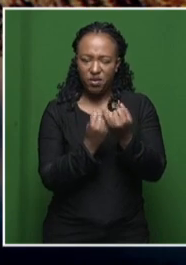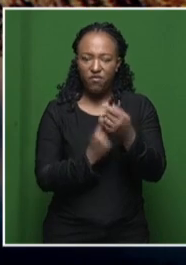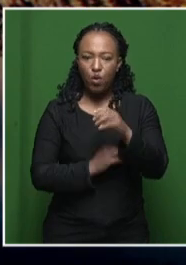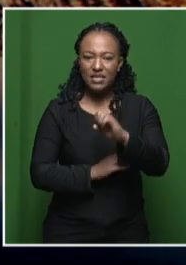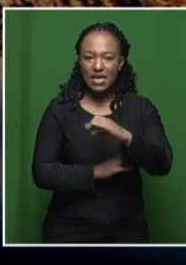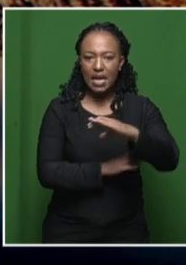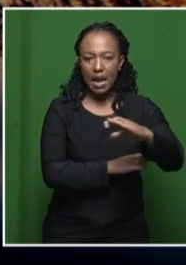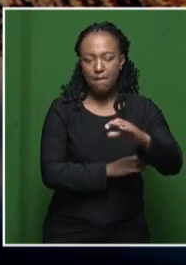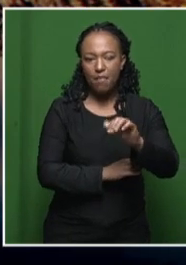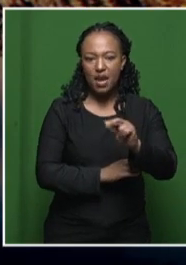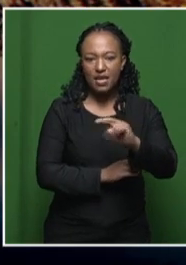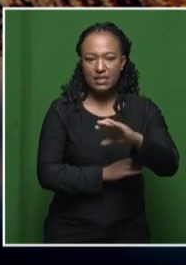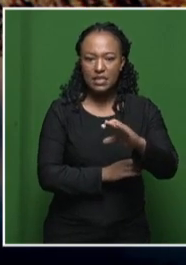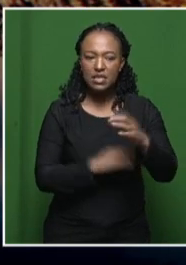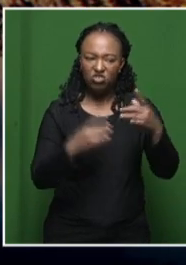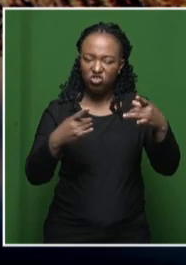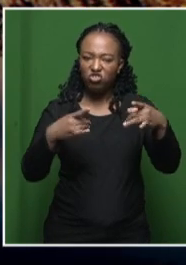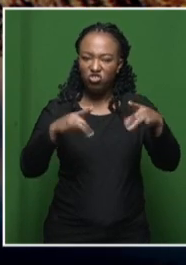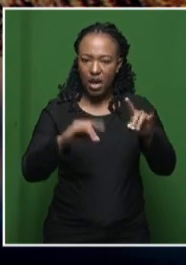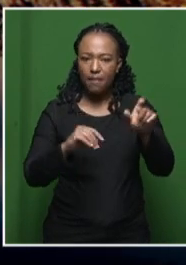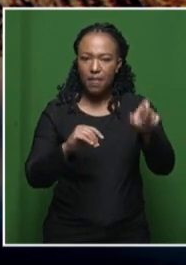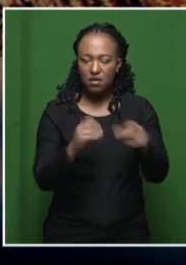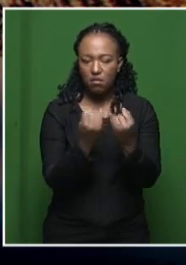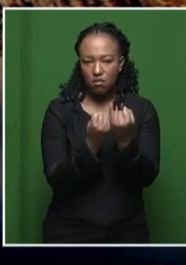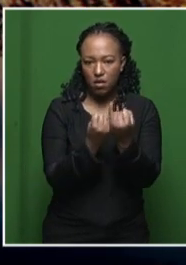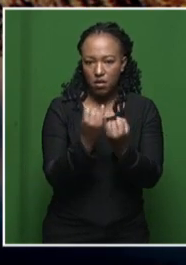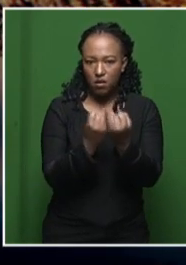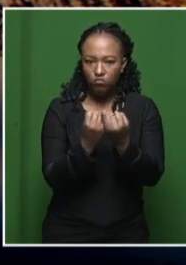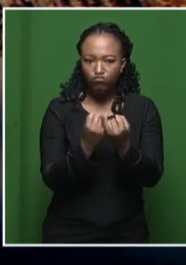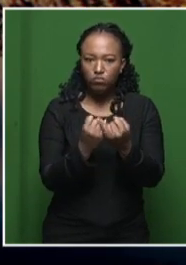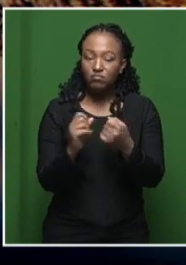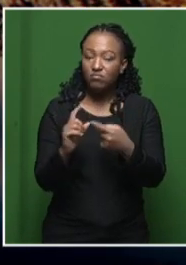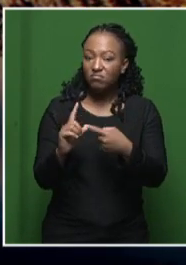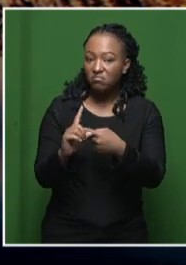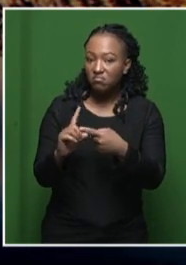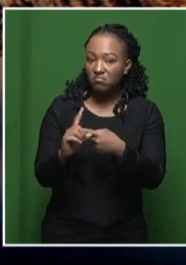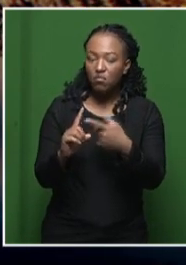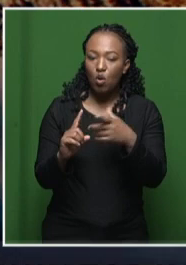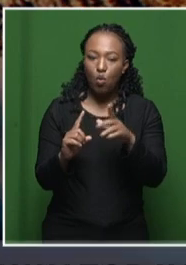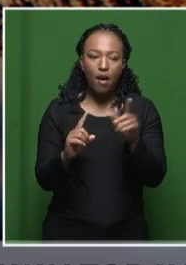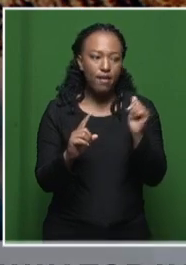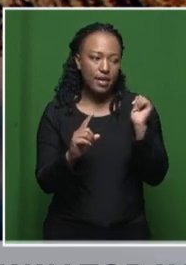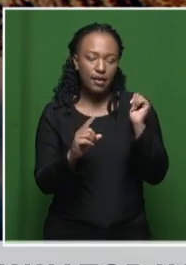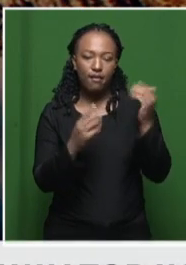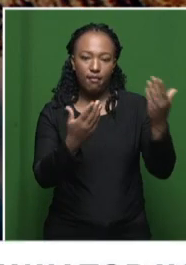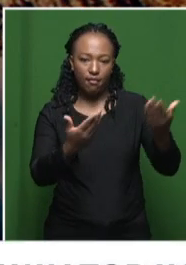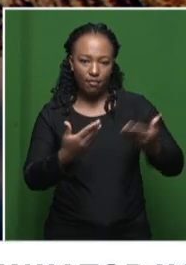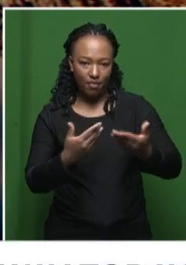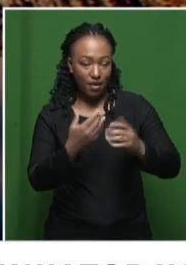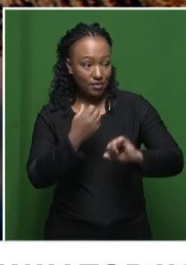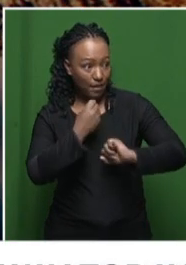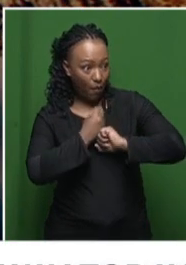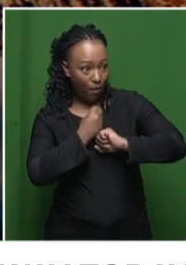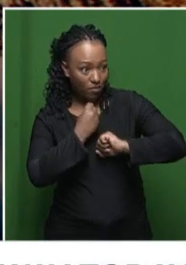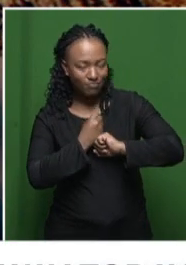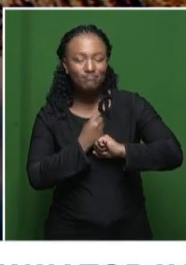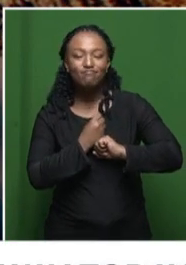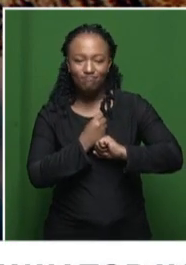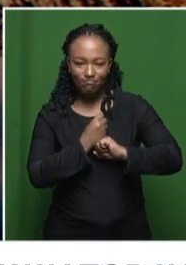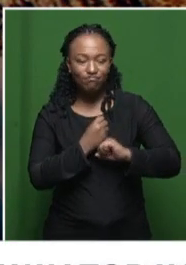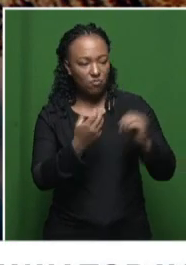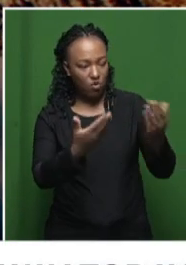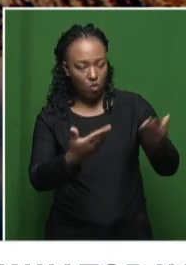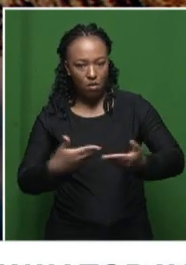Cape Provincial Chairperson position. Now, Madikizela welcomed delegates who were supporting him last night and called on them to accept